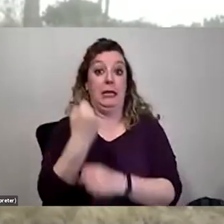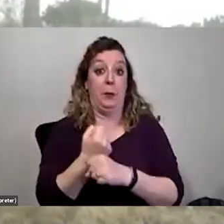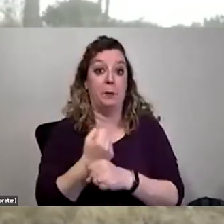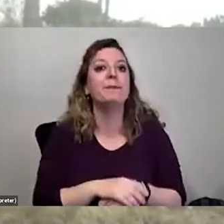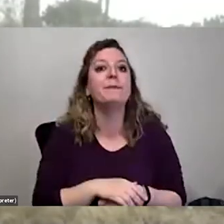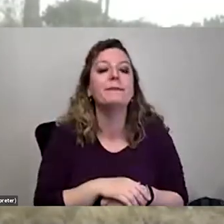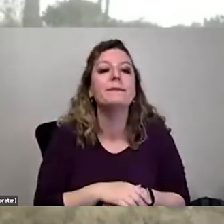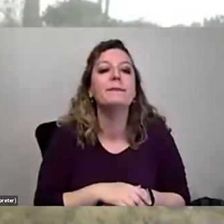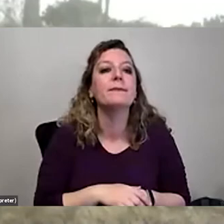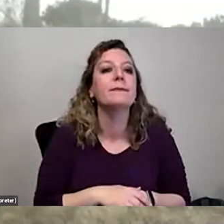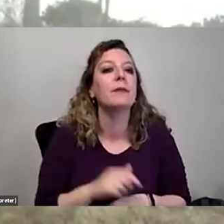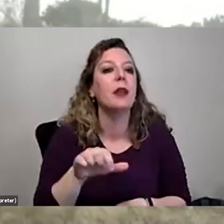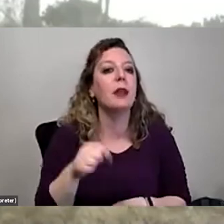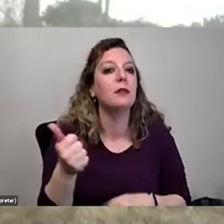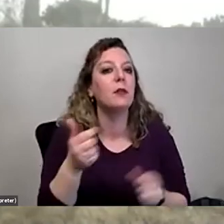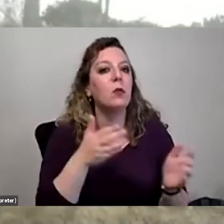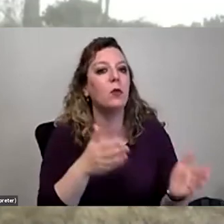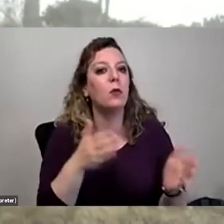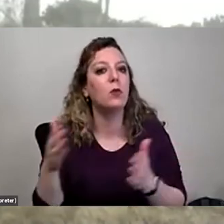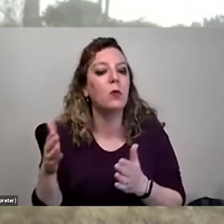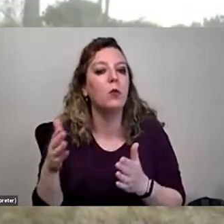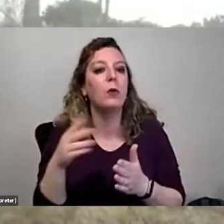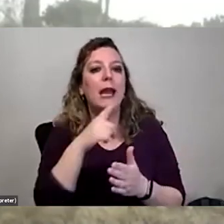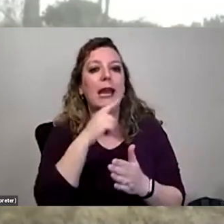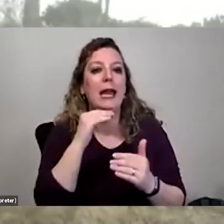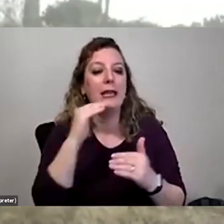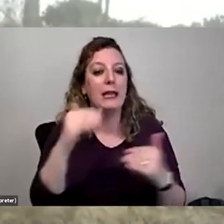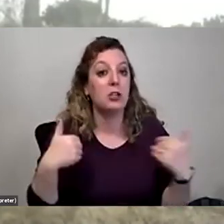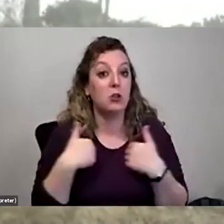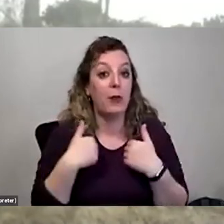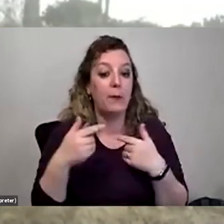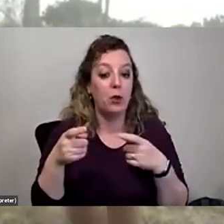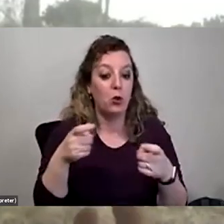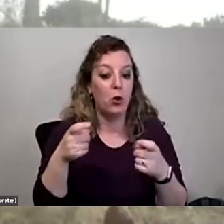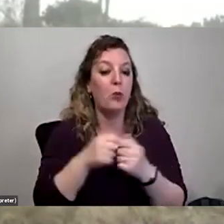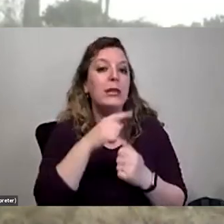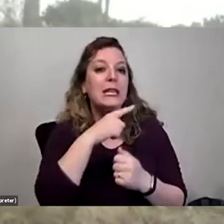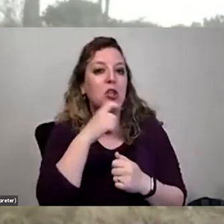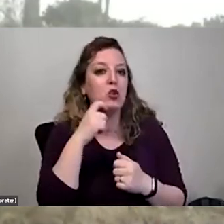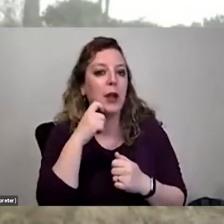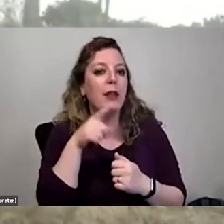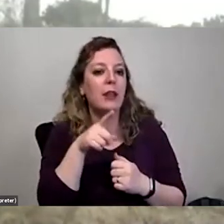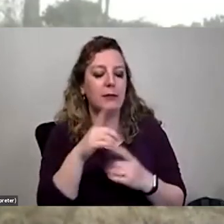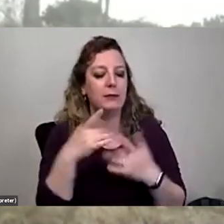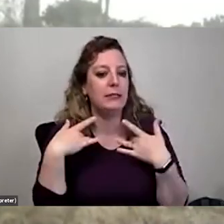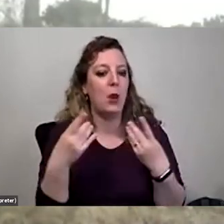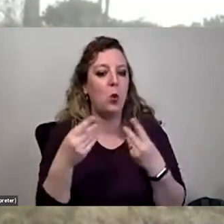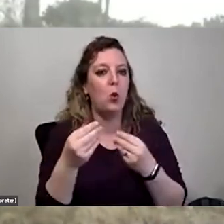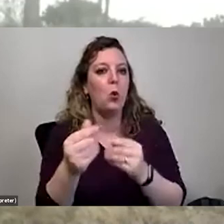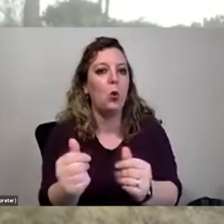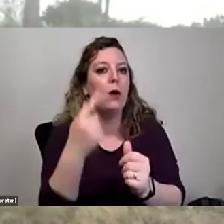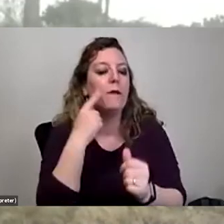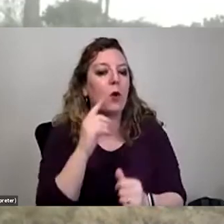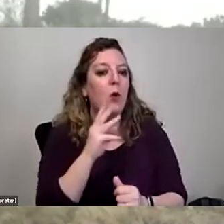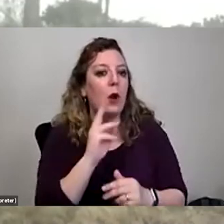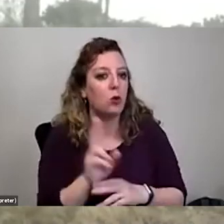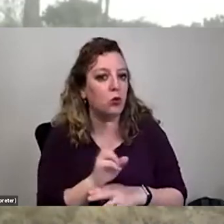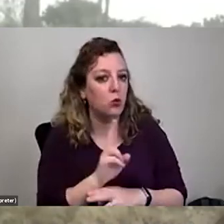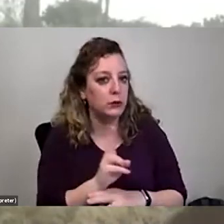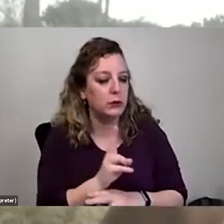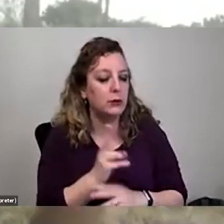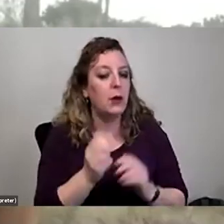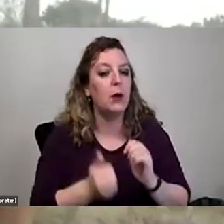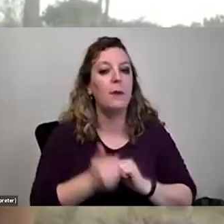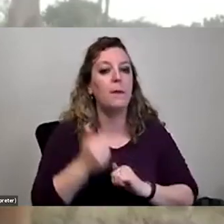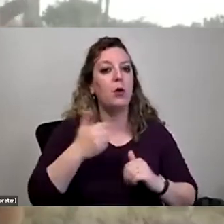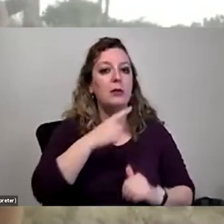Another way that desert animals cope with how dry it is, is they're pretty efficient at water use. So most desert